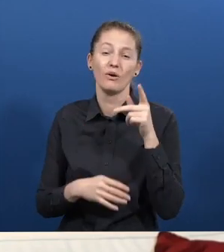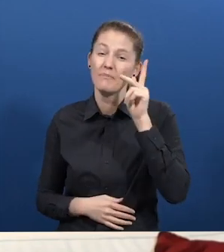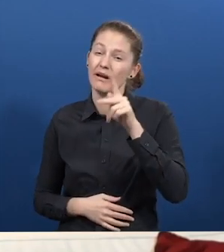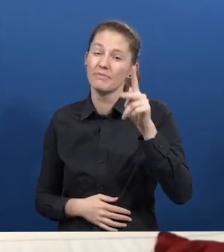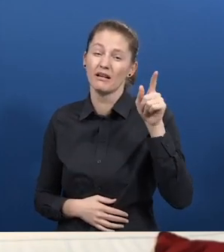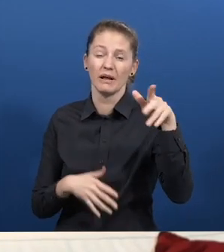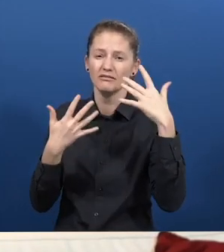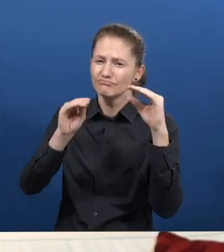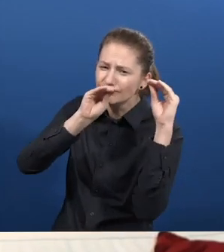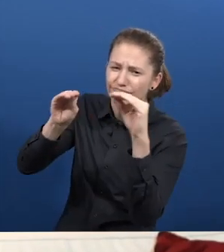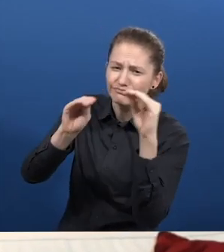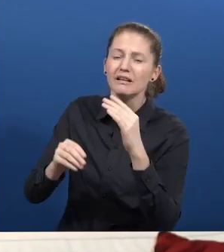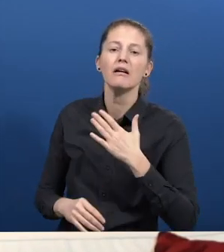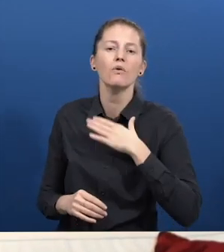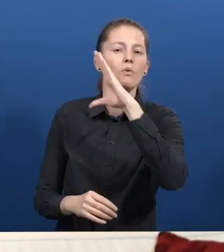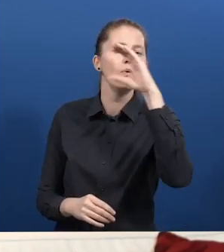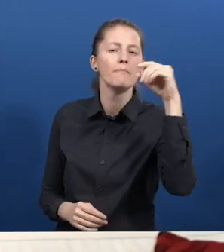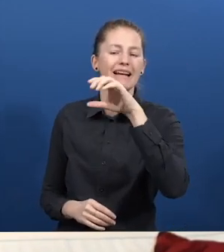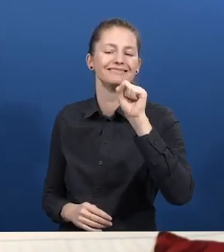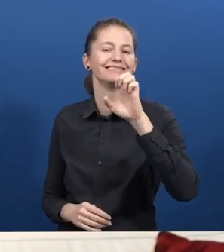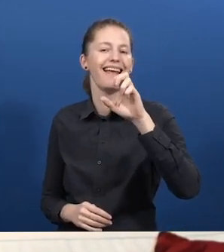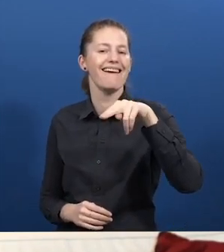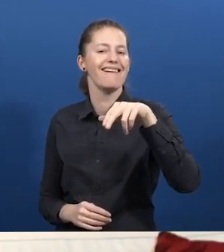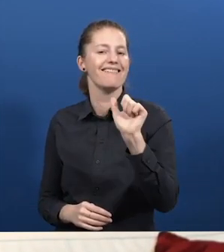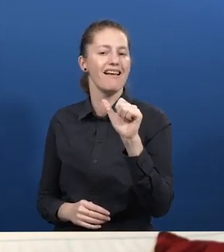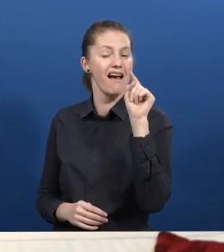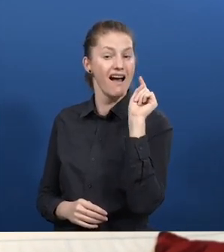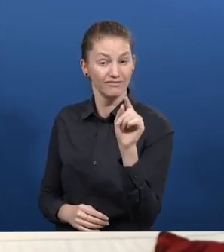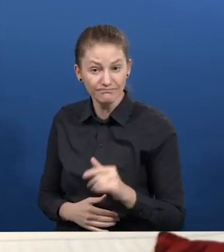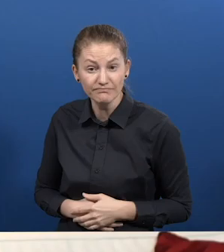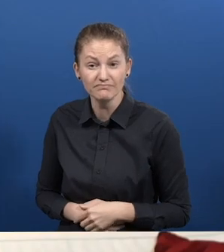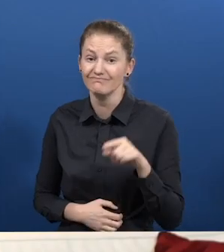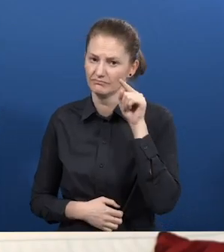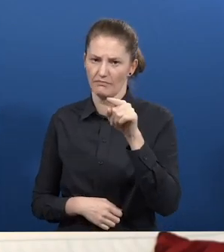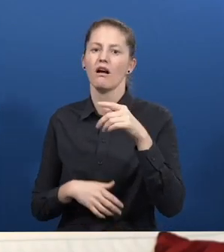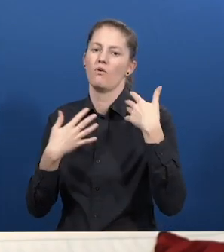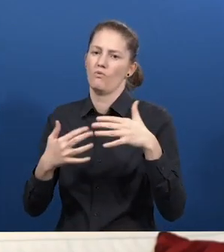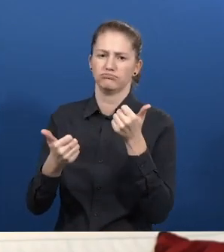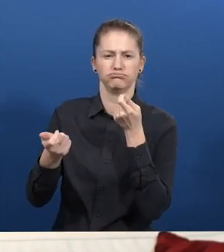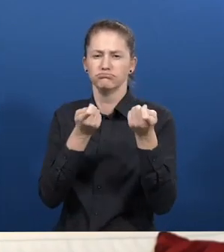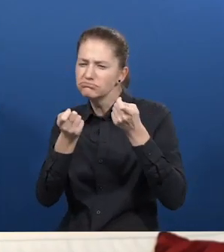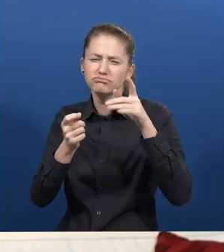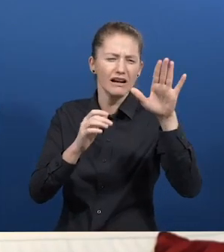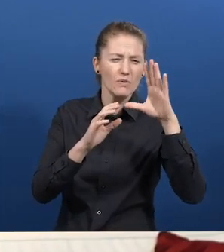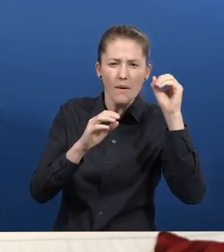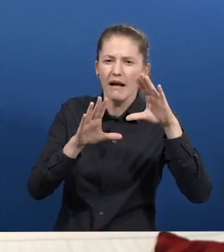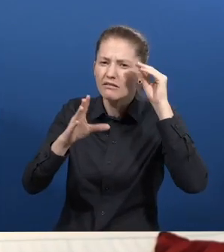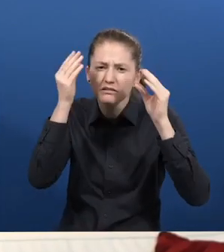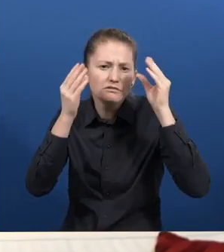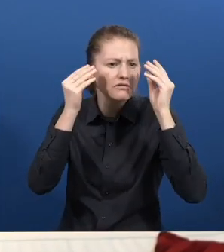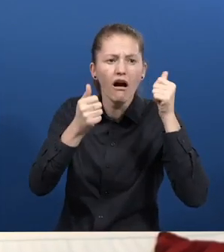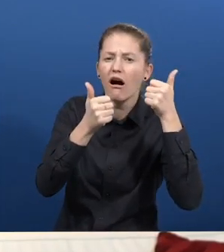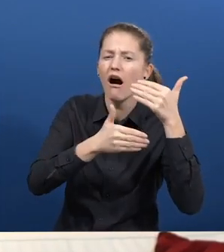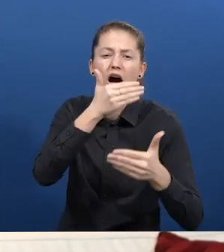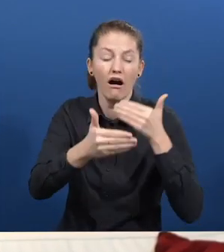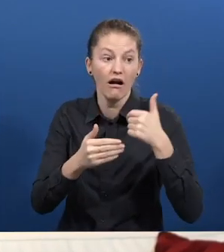National Learning Service in Colombia. The program also organized and managed all details with the so I could now be an